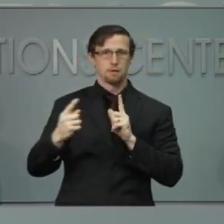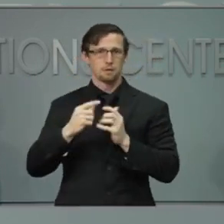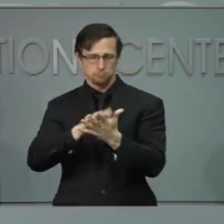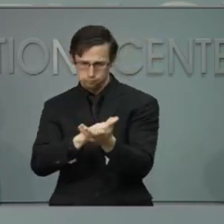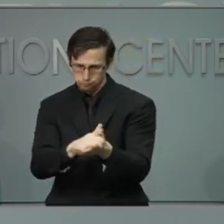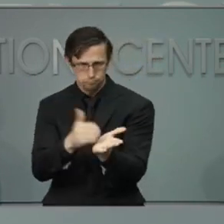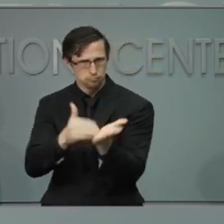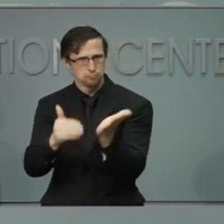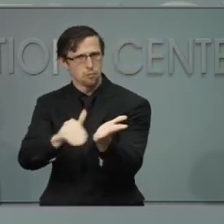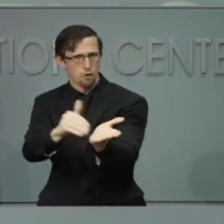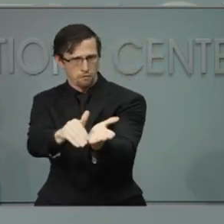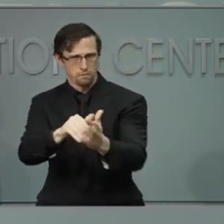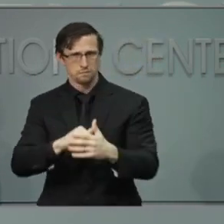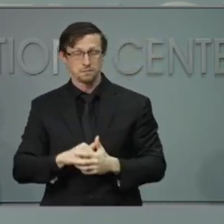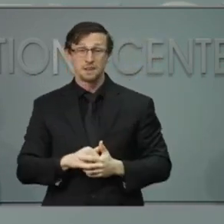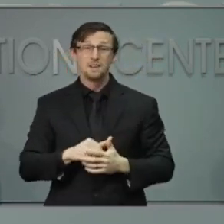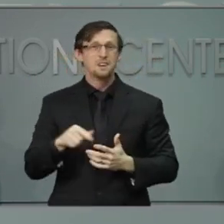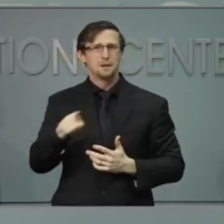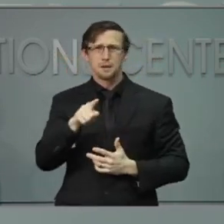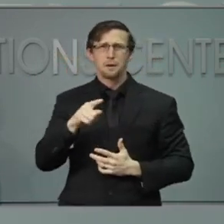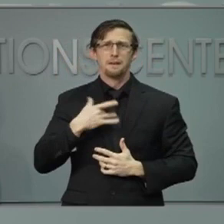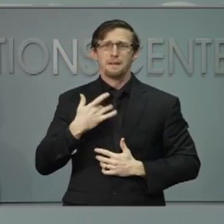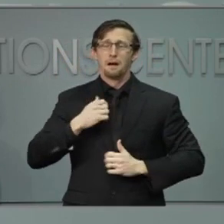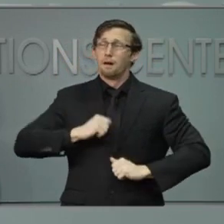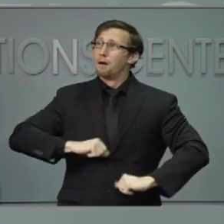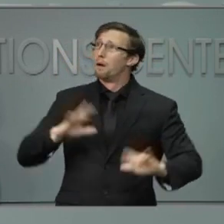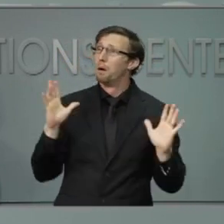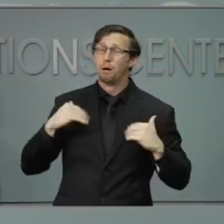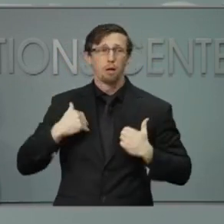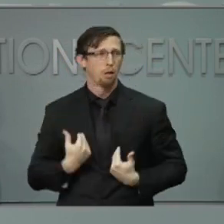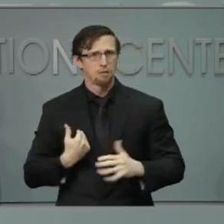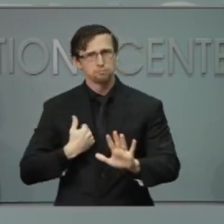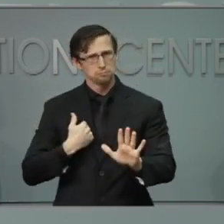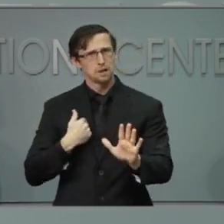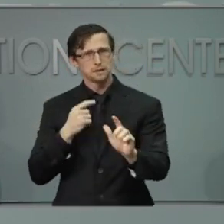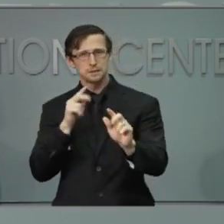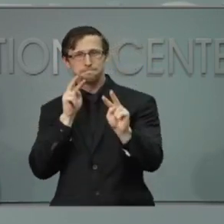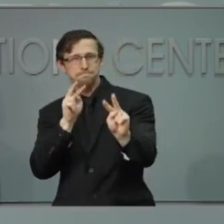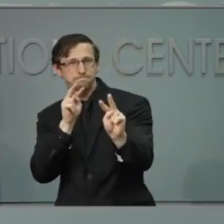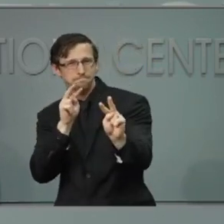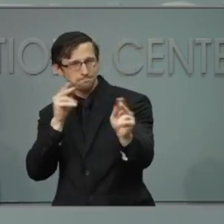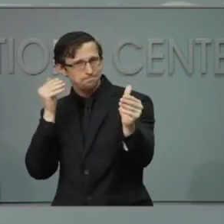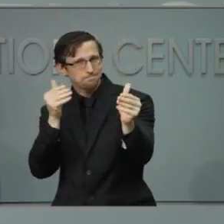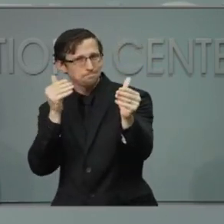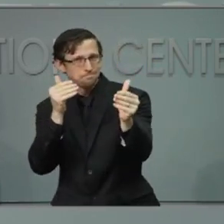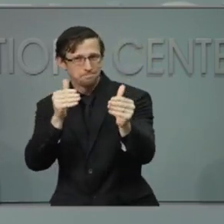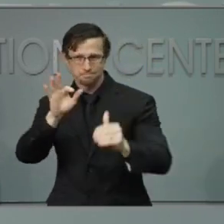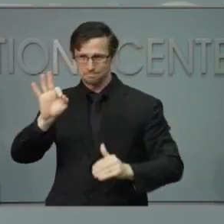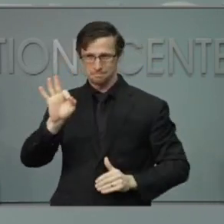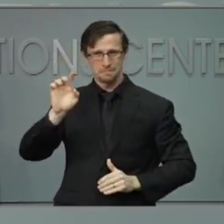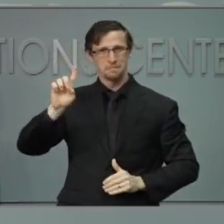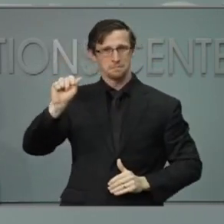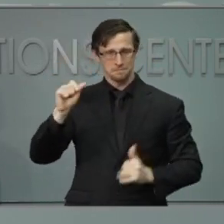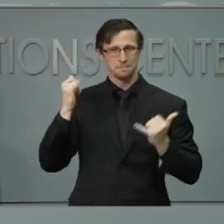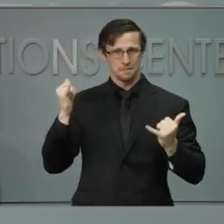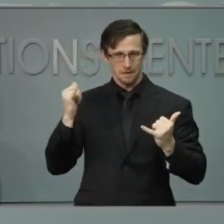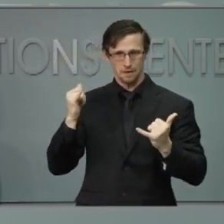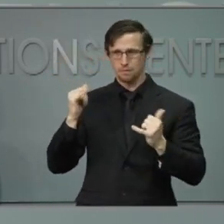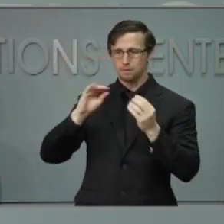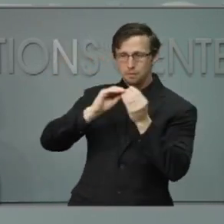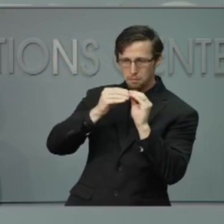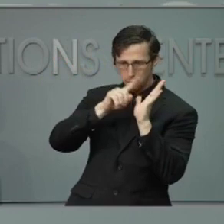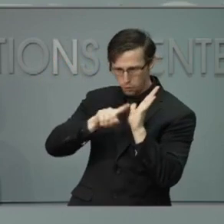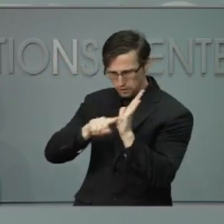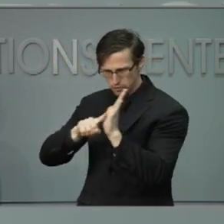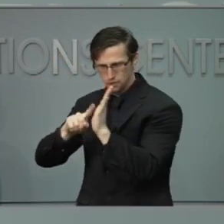Don't lose hope. We are so close. The Food and Drug Administration is in is reviewing data on the